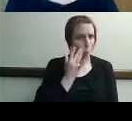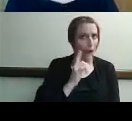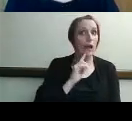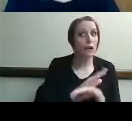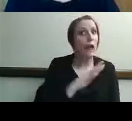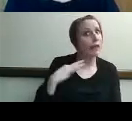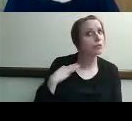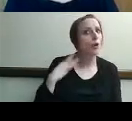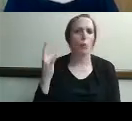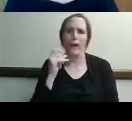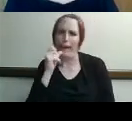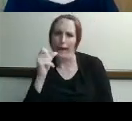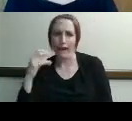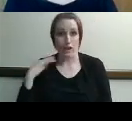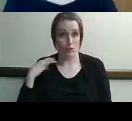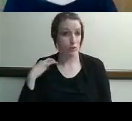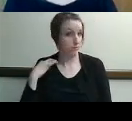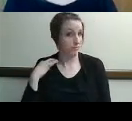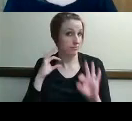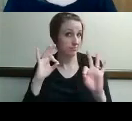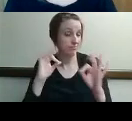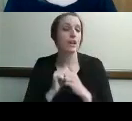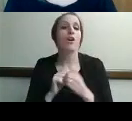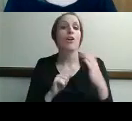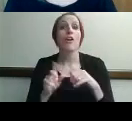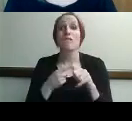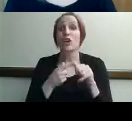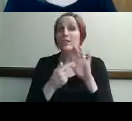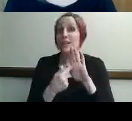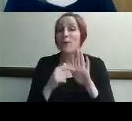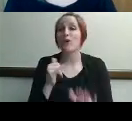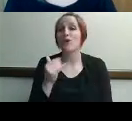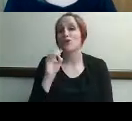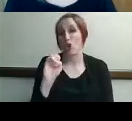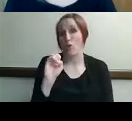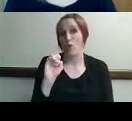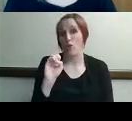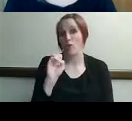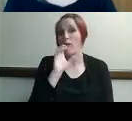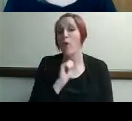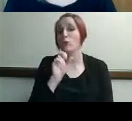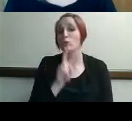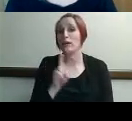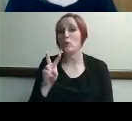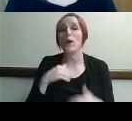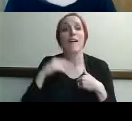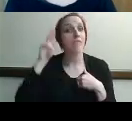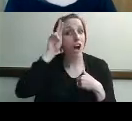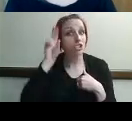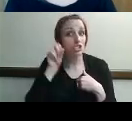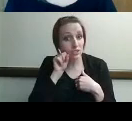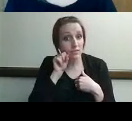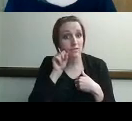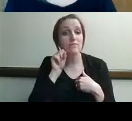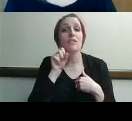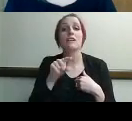think they don't the first one is joe joe is 22 years old he has usher syndrome and he has been